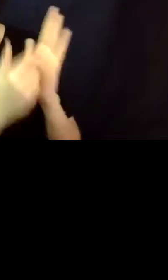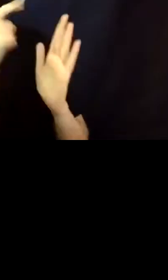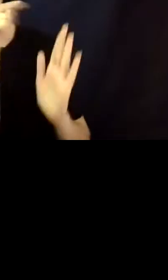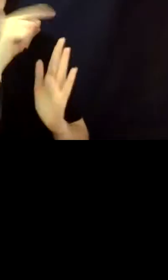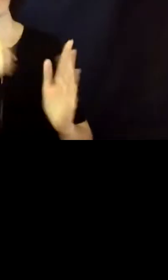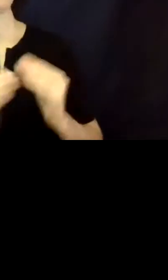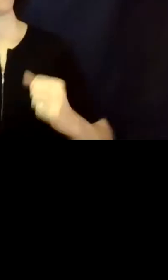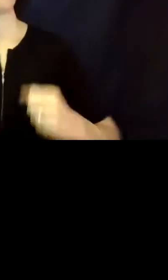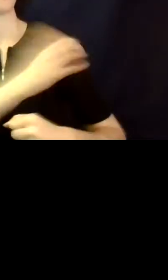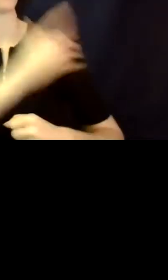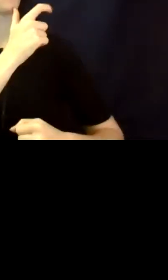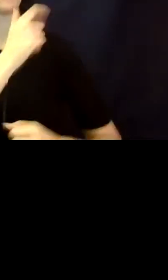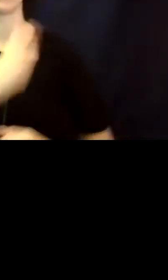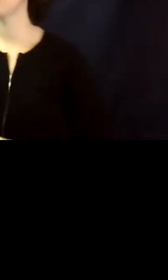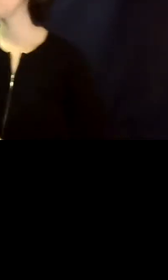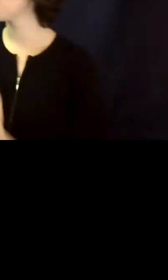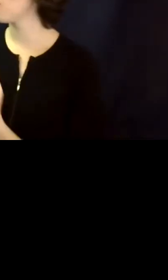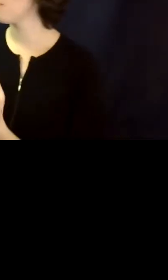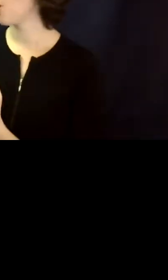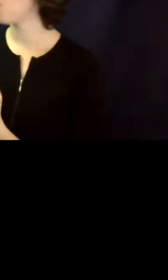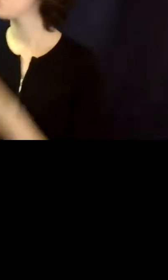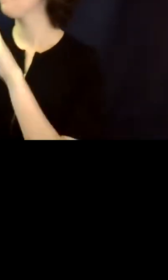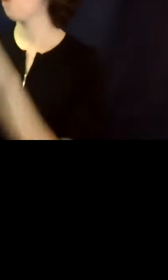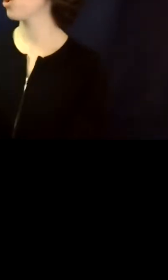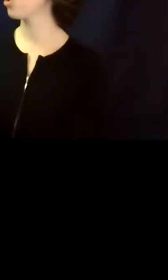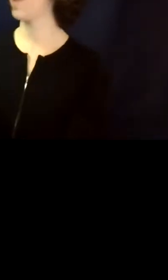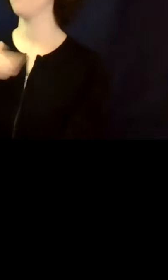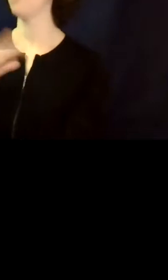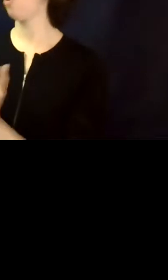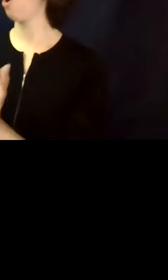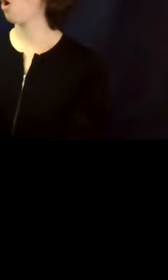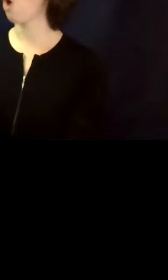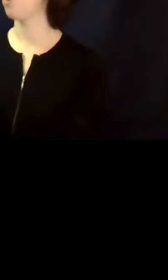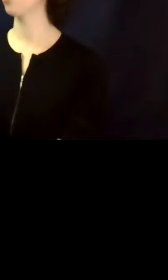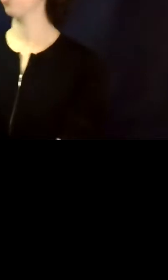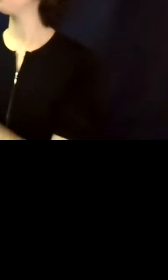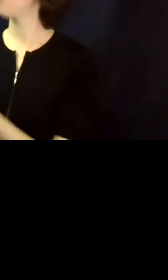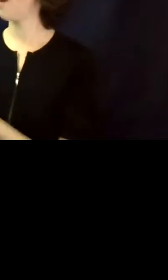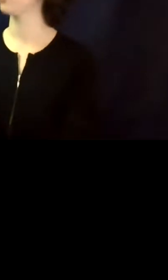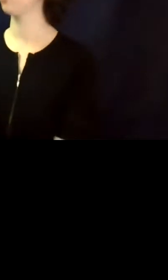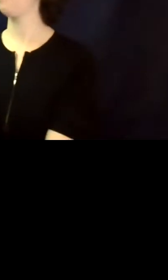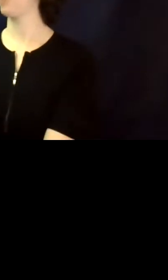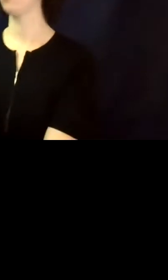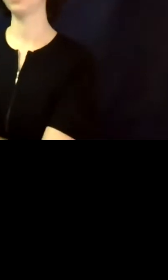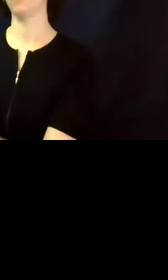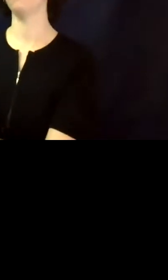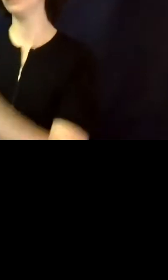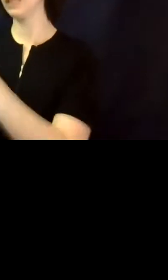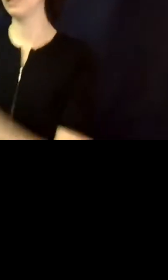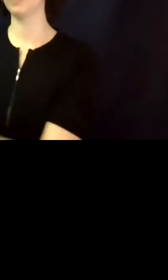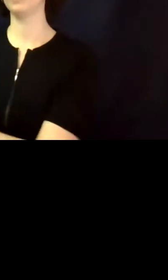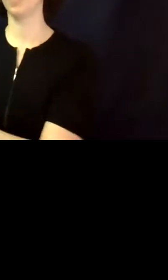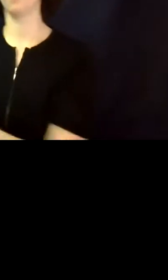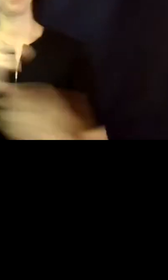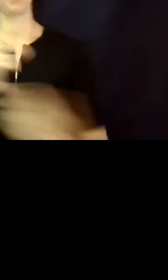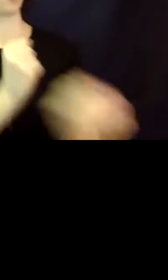In supported decision-making the individual retains all of their, their rights. They have the sole authority to make the decision.